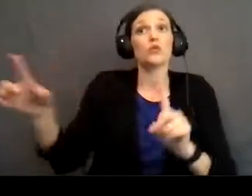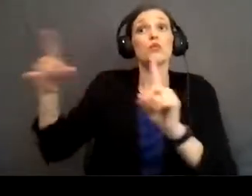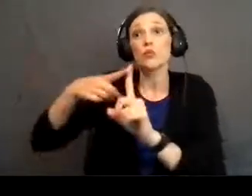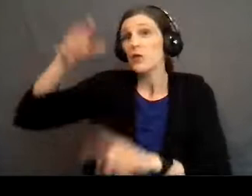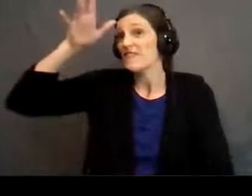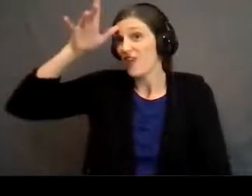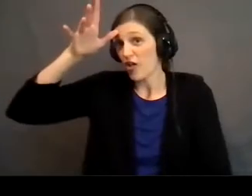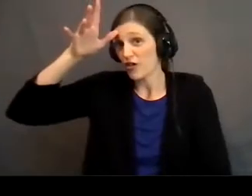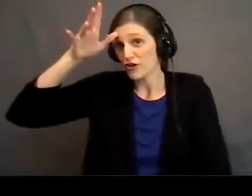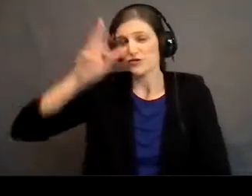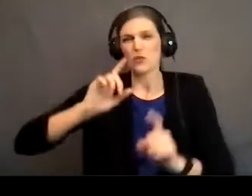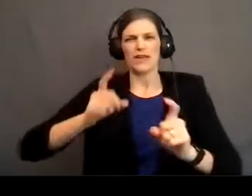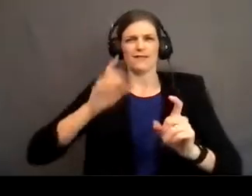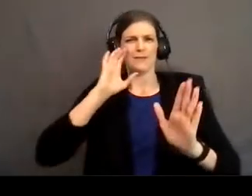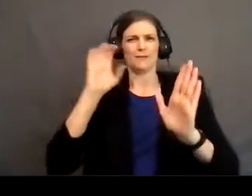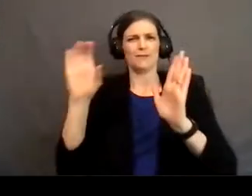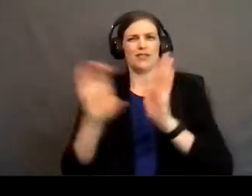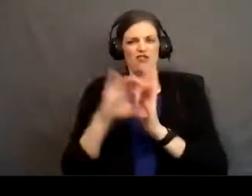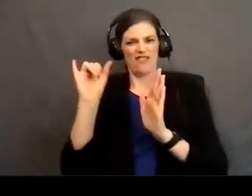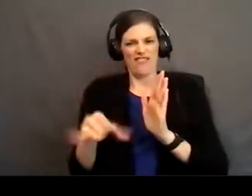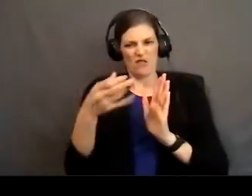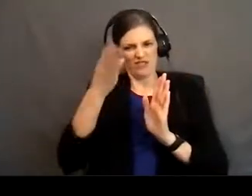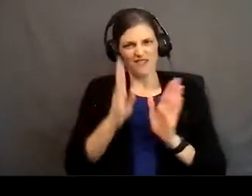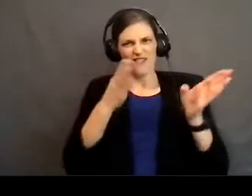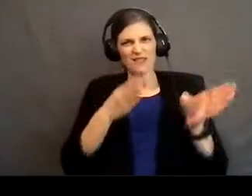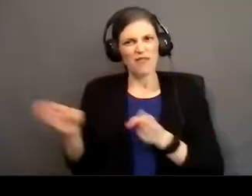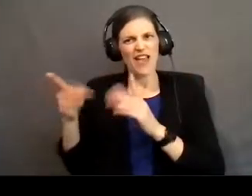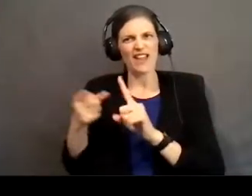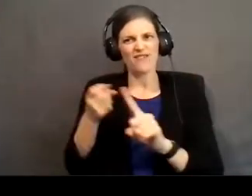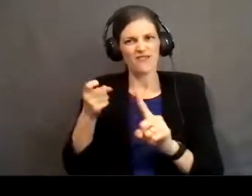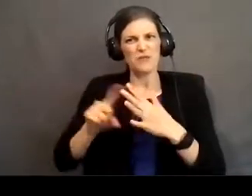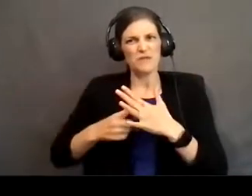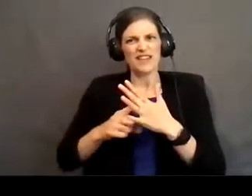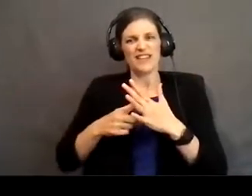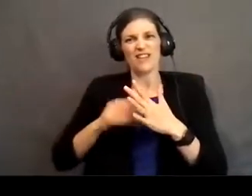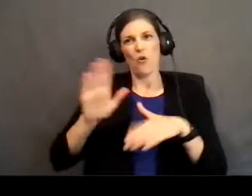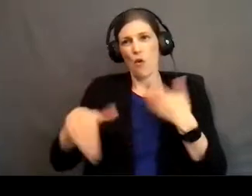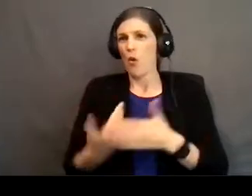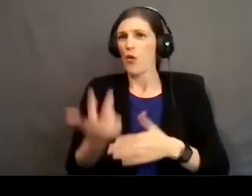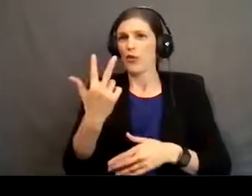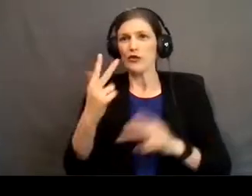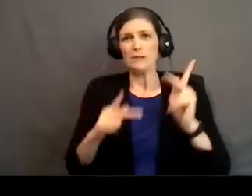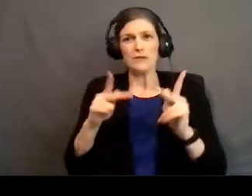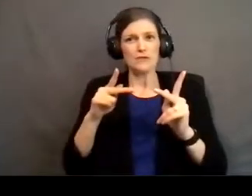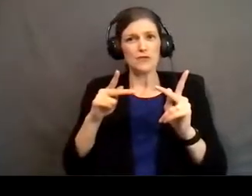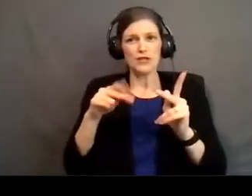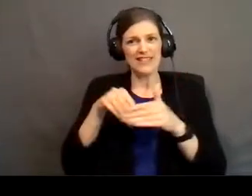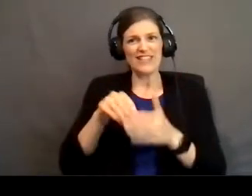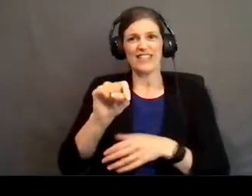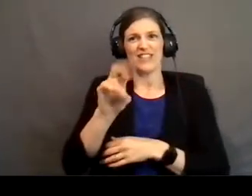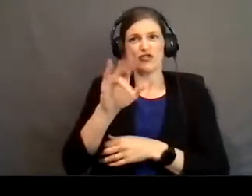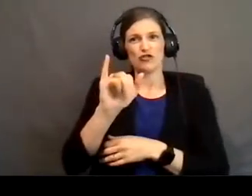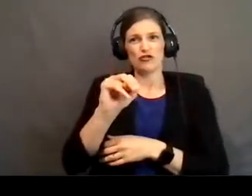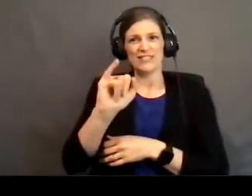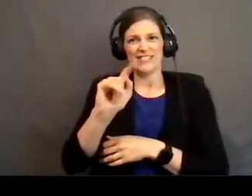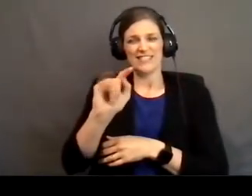So it gives us this picture that this was God's plan from the beginning. That all three persons in the Trinity had decided that this is how